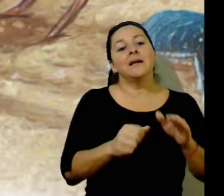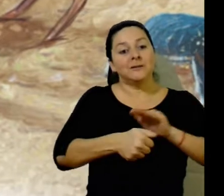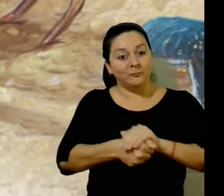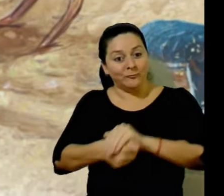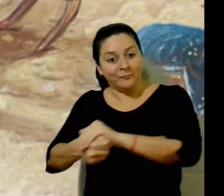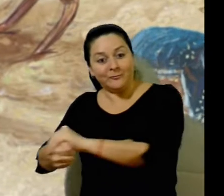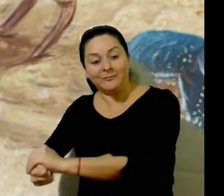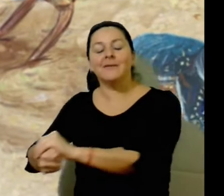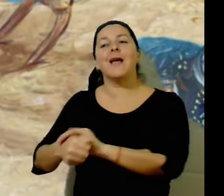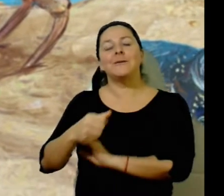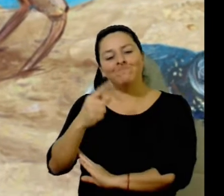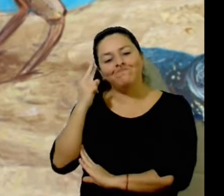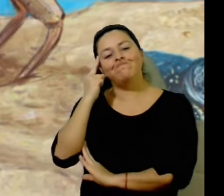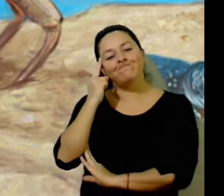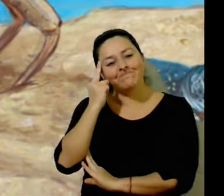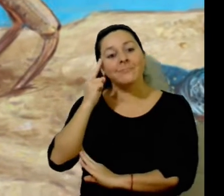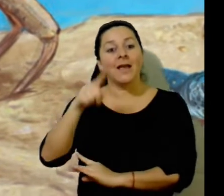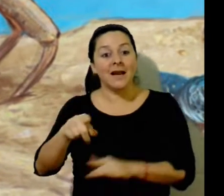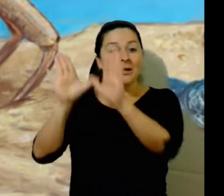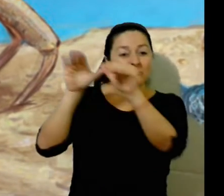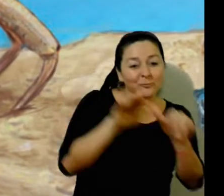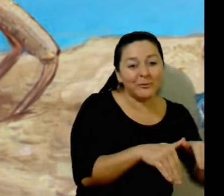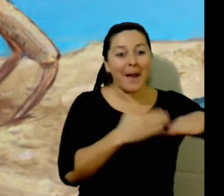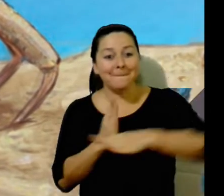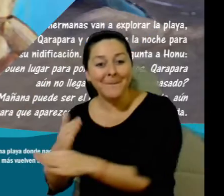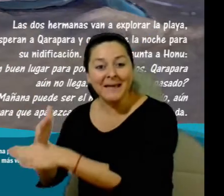food for the bird, fish, or the crabs.